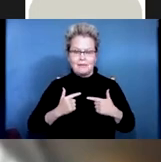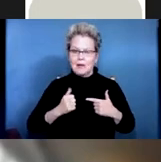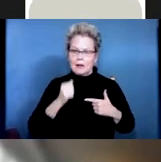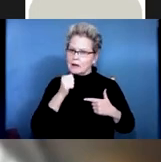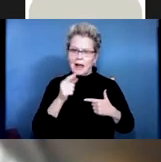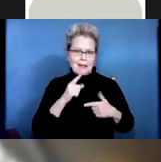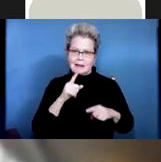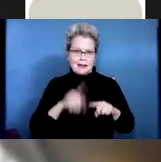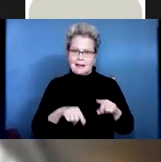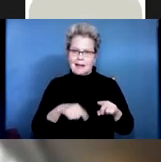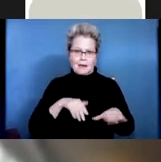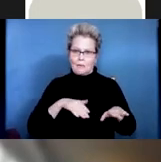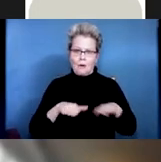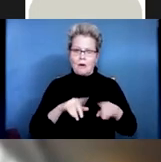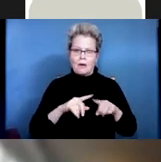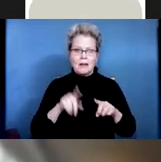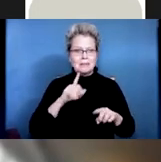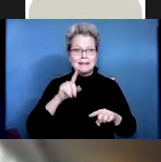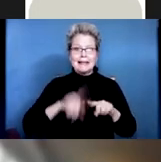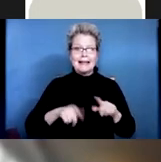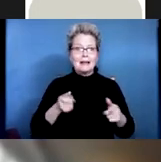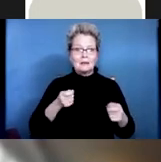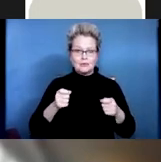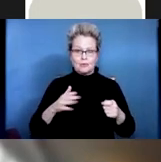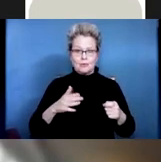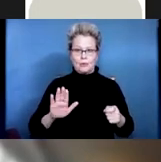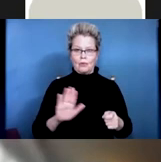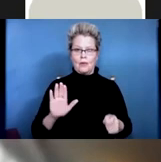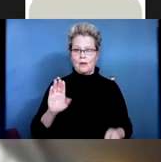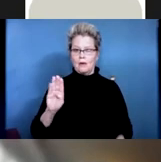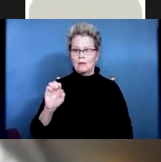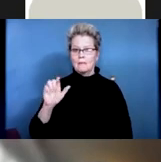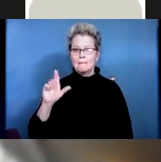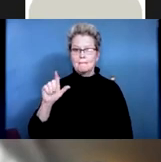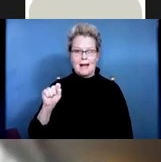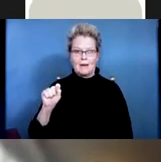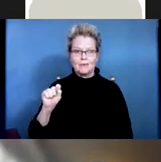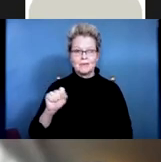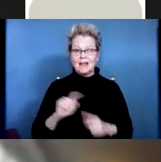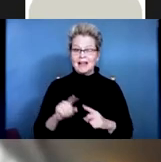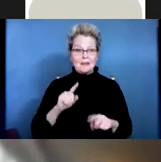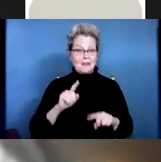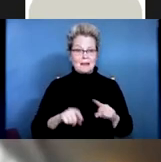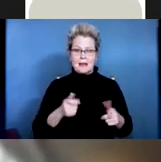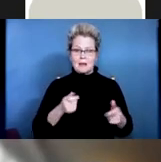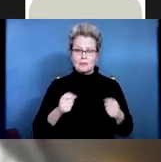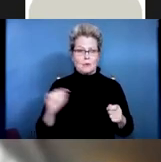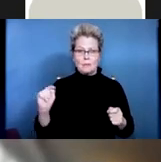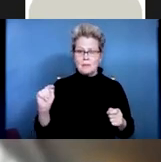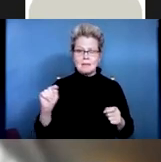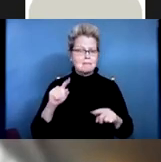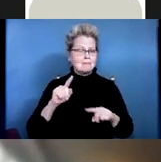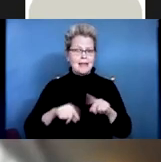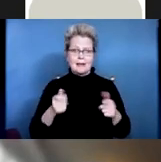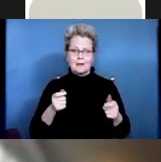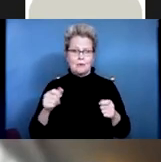walk, but it's the ability to control their bowels, their bladder, their pain that they may suffer. And that's why we're going to talk about these issues.